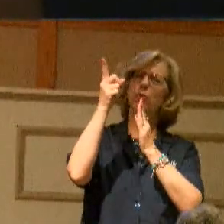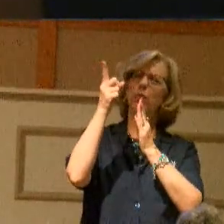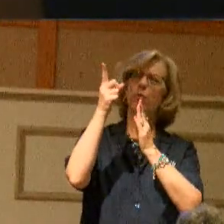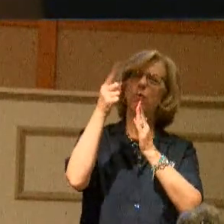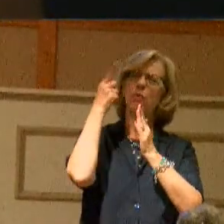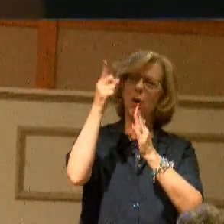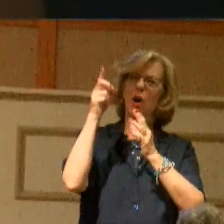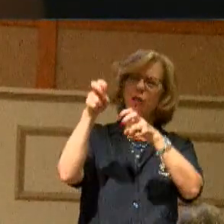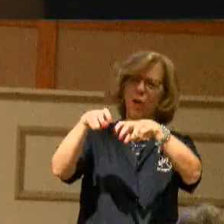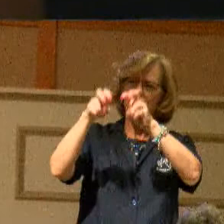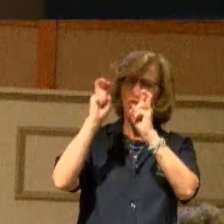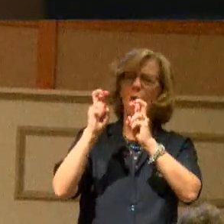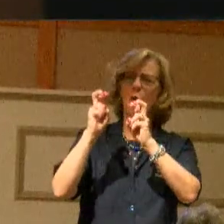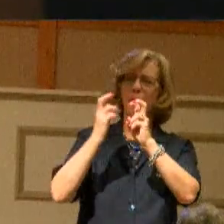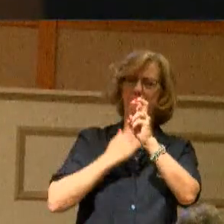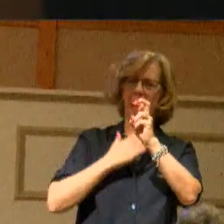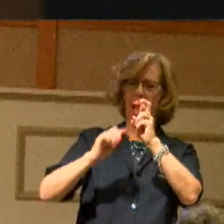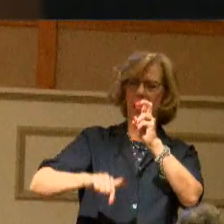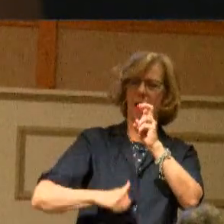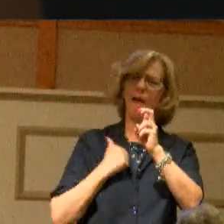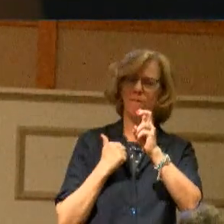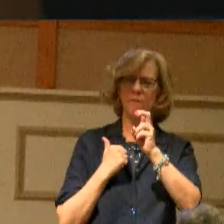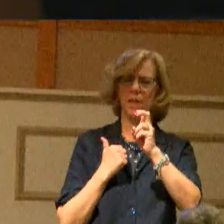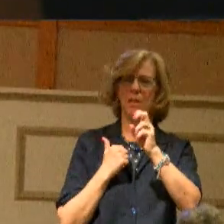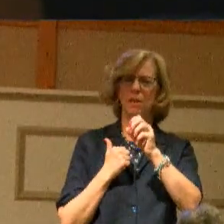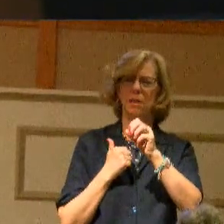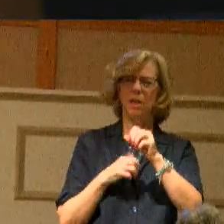throne. I'm going to seek you early.